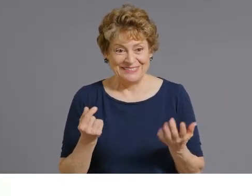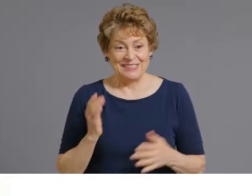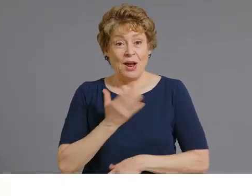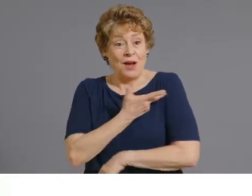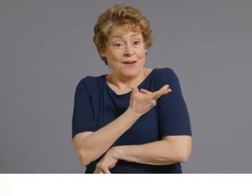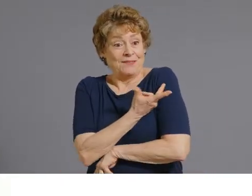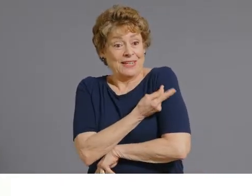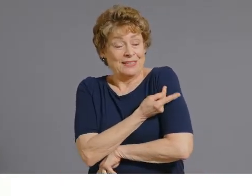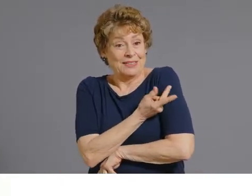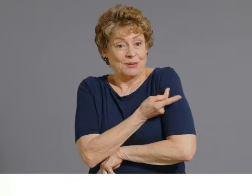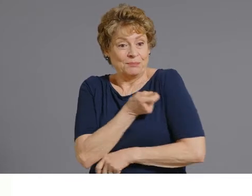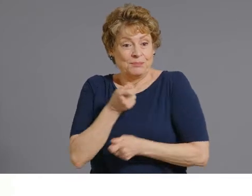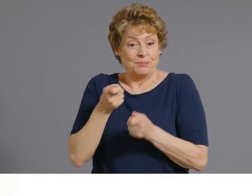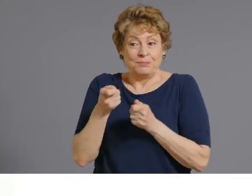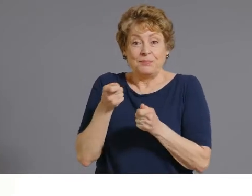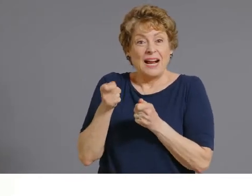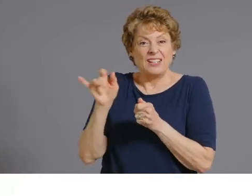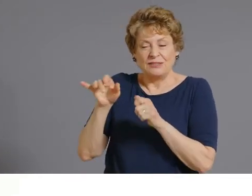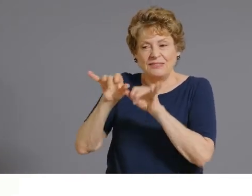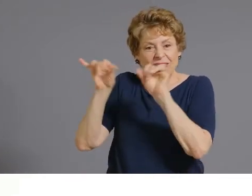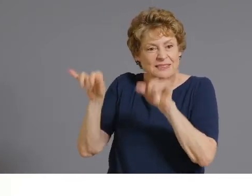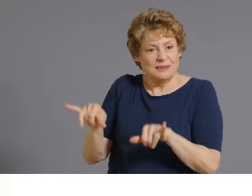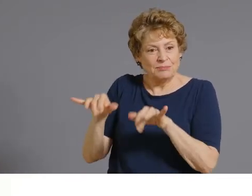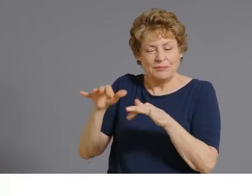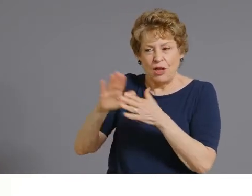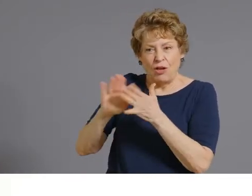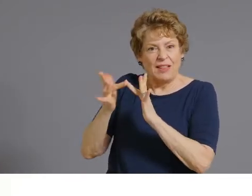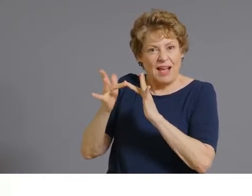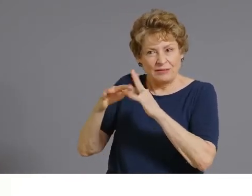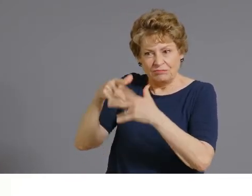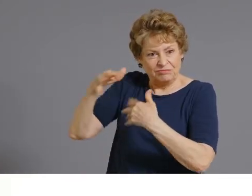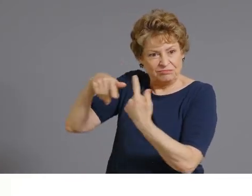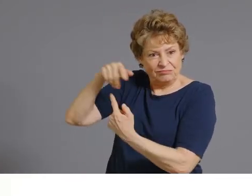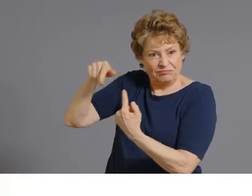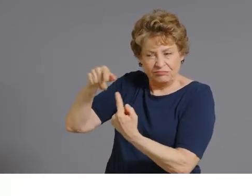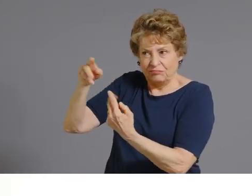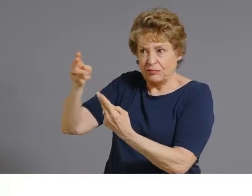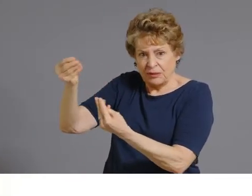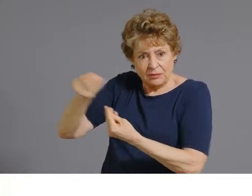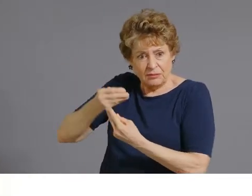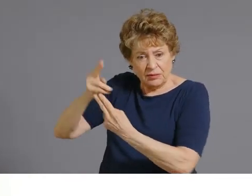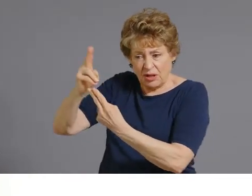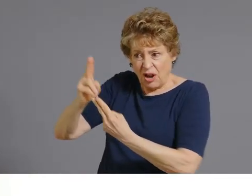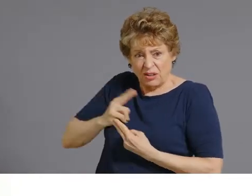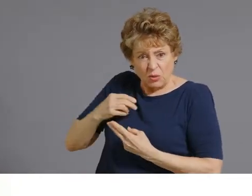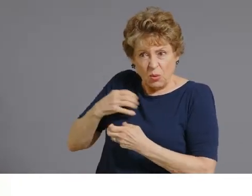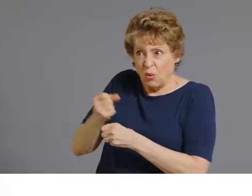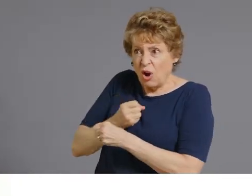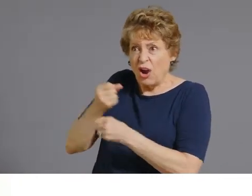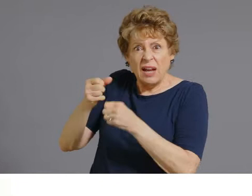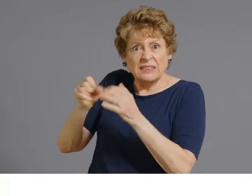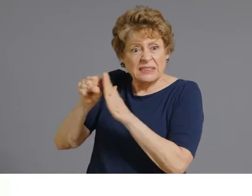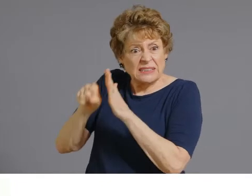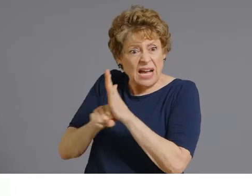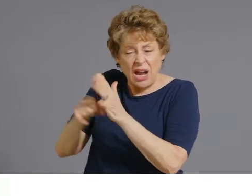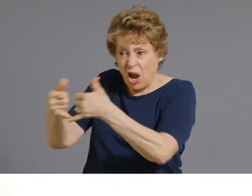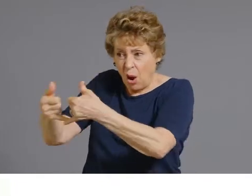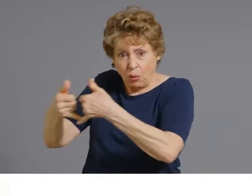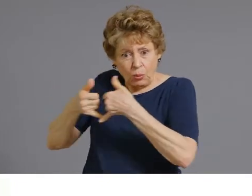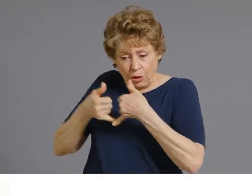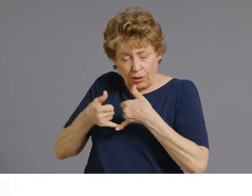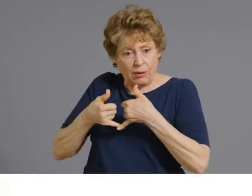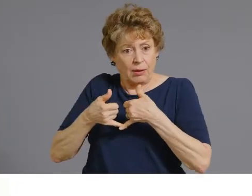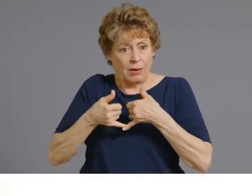.t innovation we uh our vaccine management system um won a state scoop 50 award um